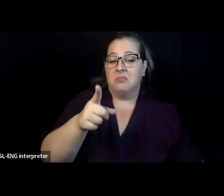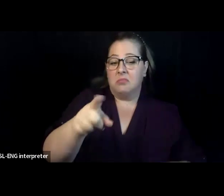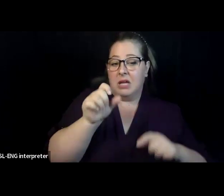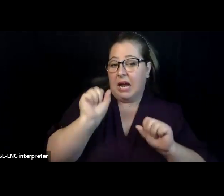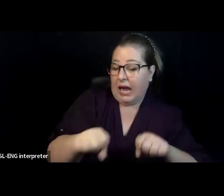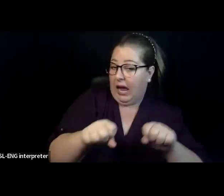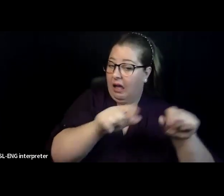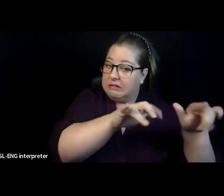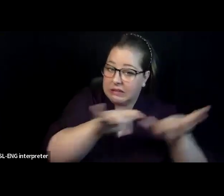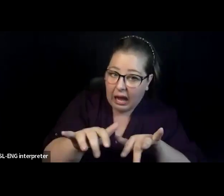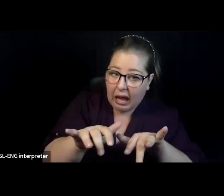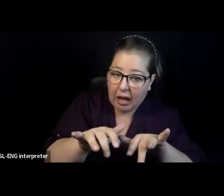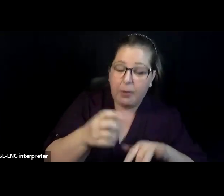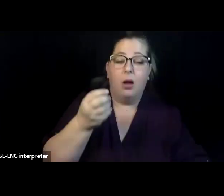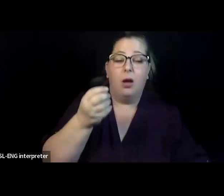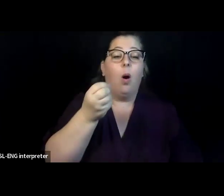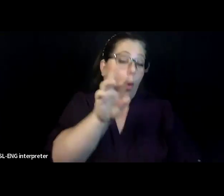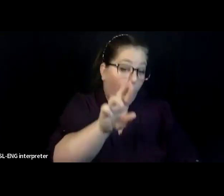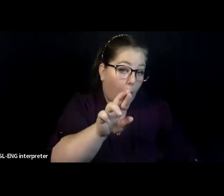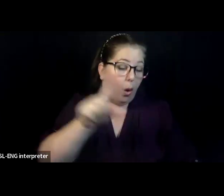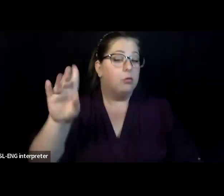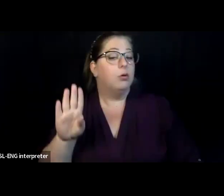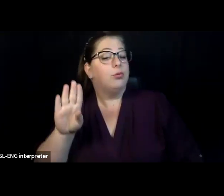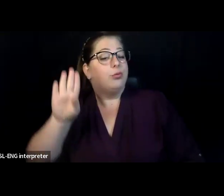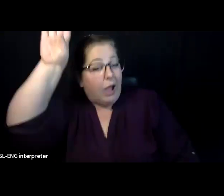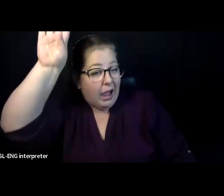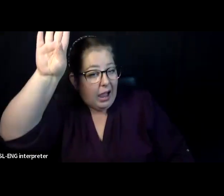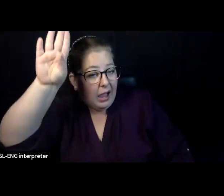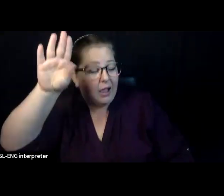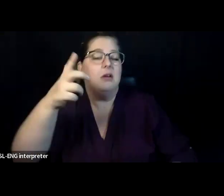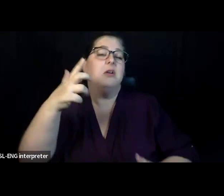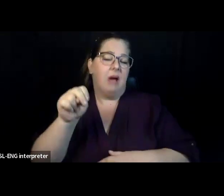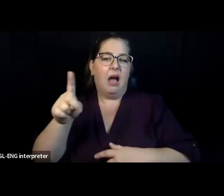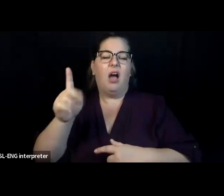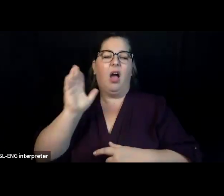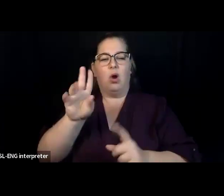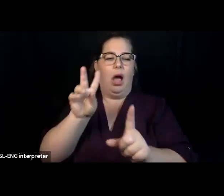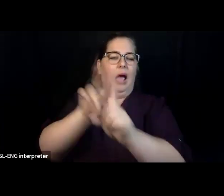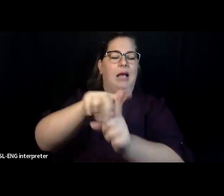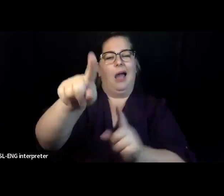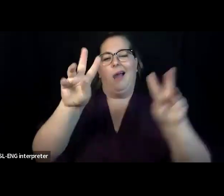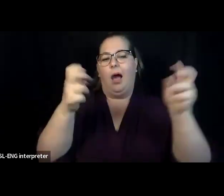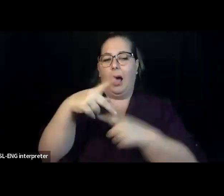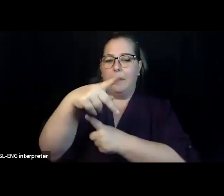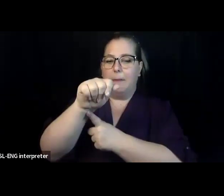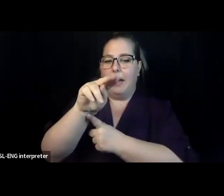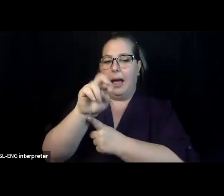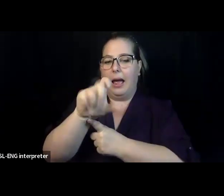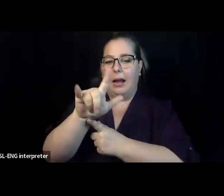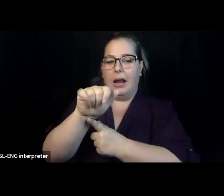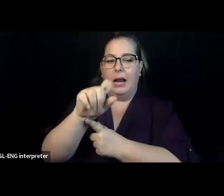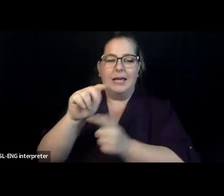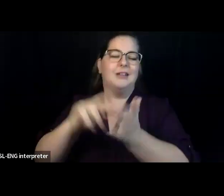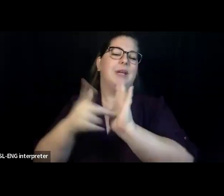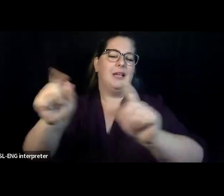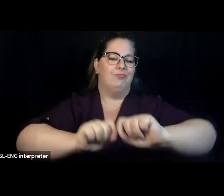and give you the option to sign or speak. So, um, with that, let's